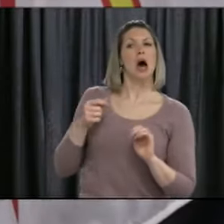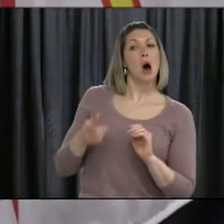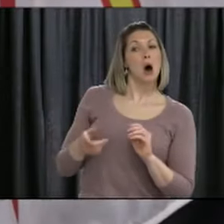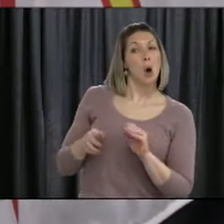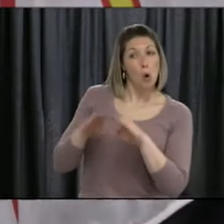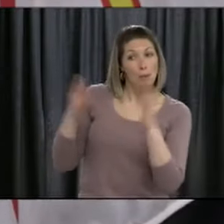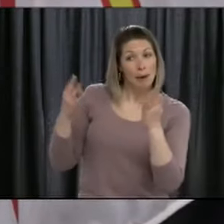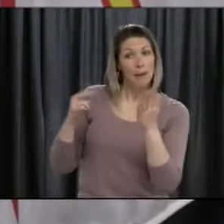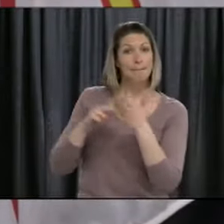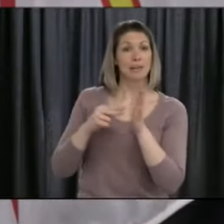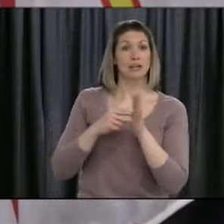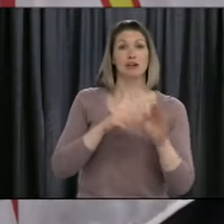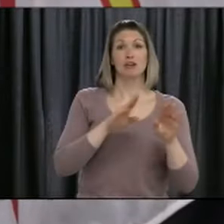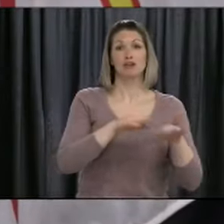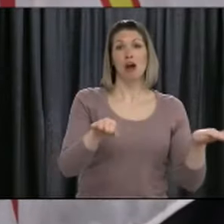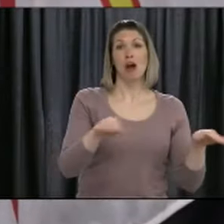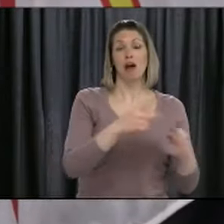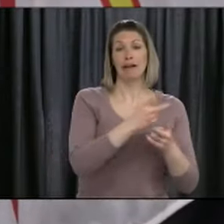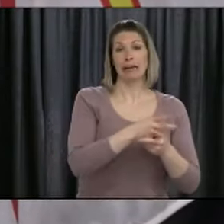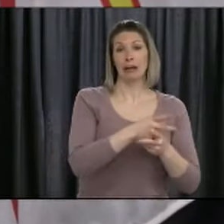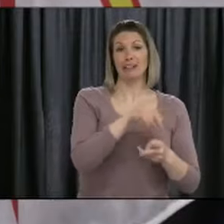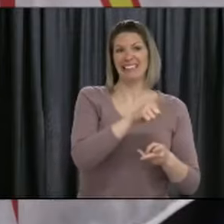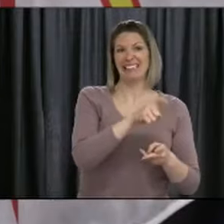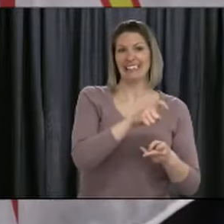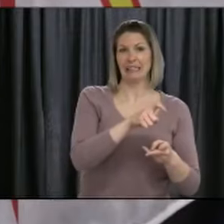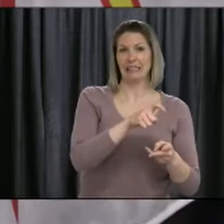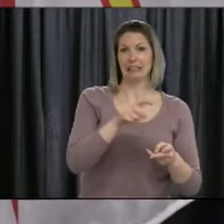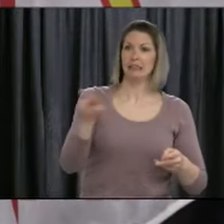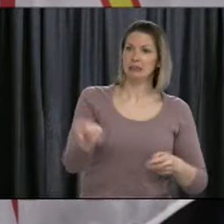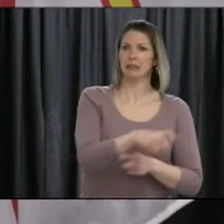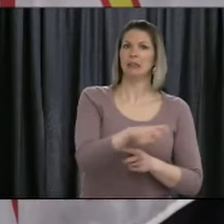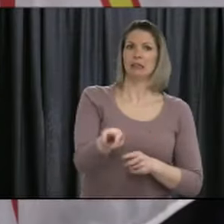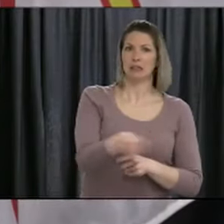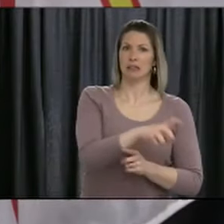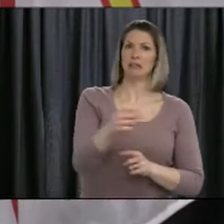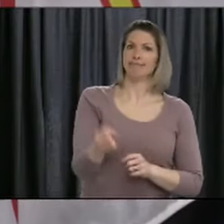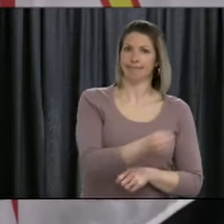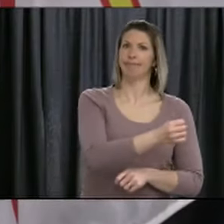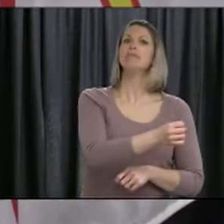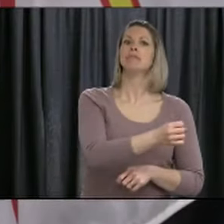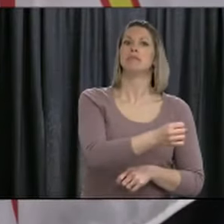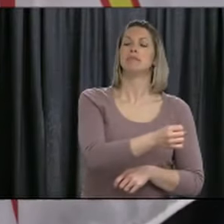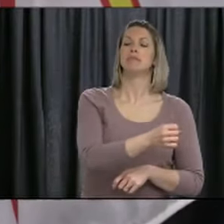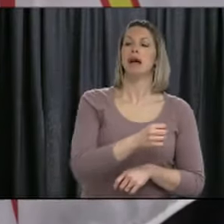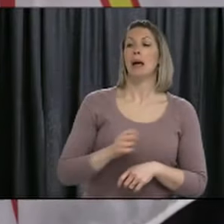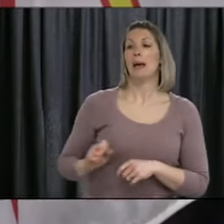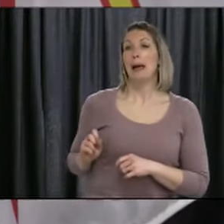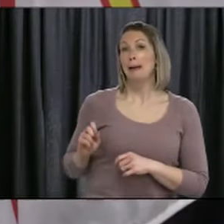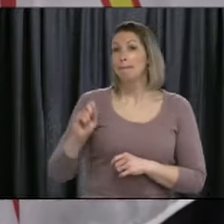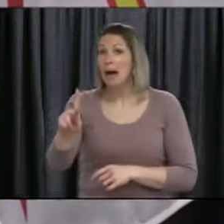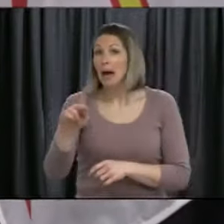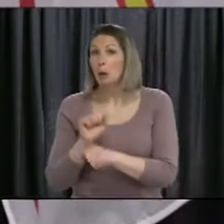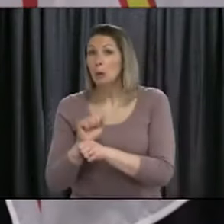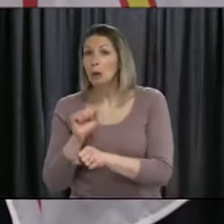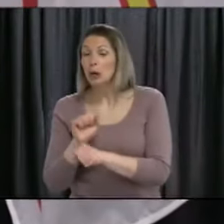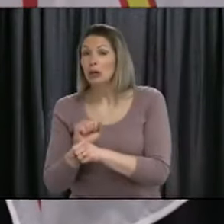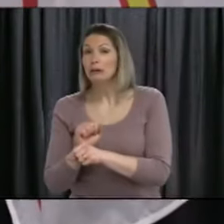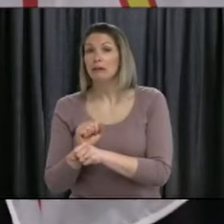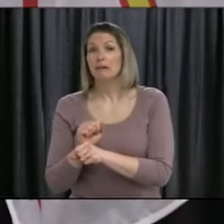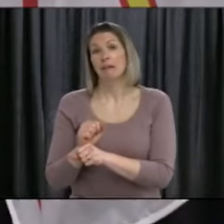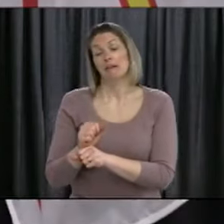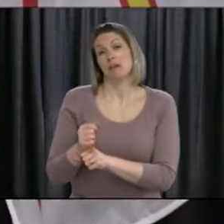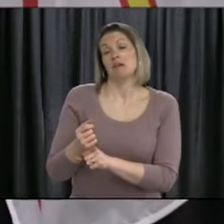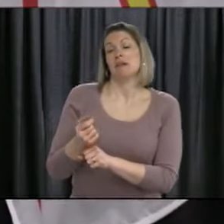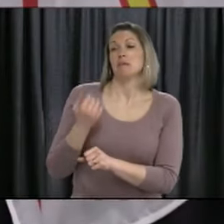public health measures to what's happening out there in the economy, as people start going back to work, one of the first questions that they ask if you're a young